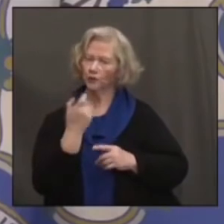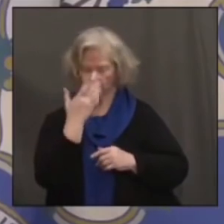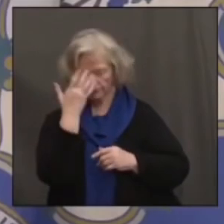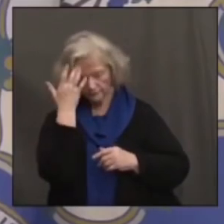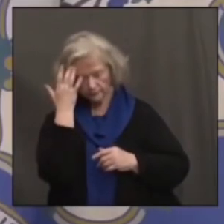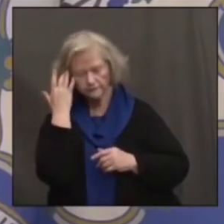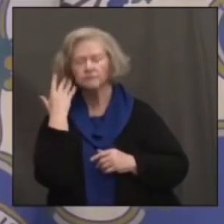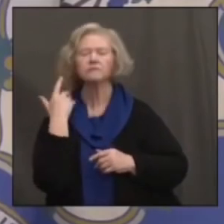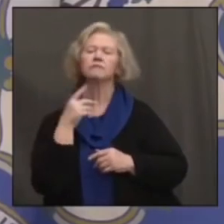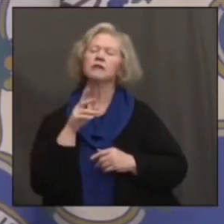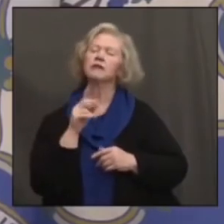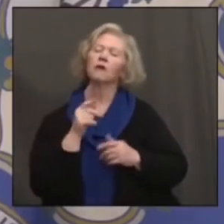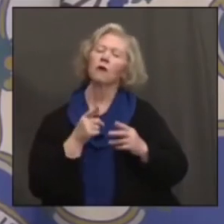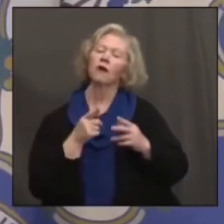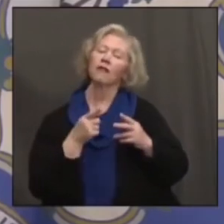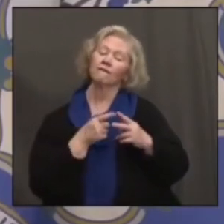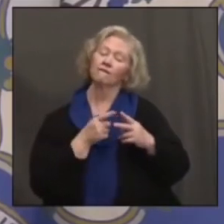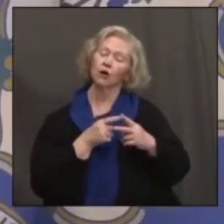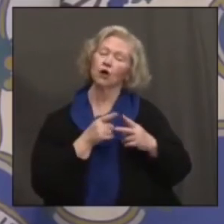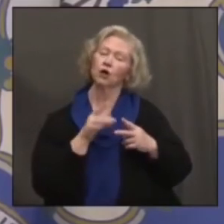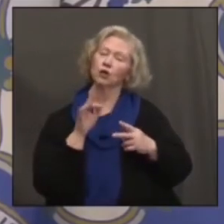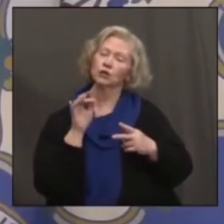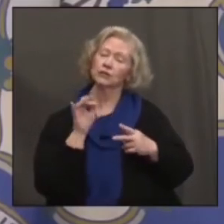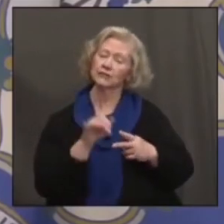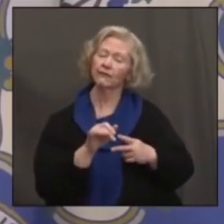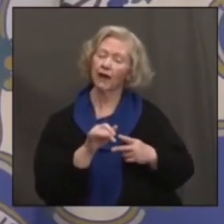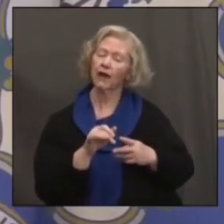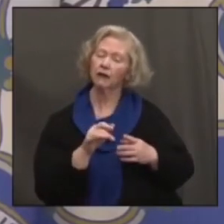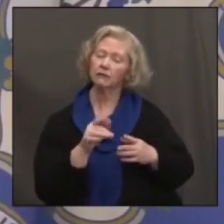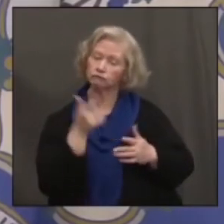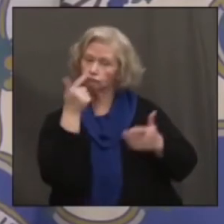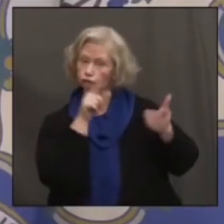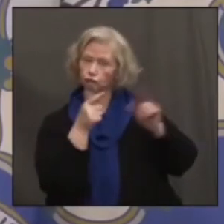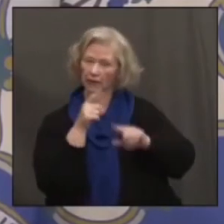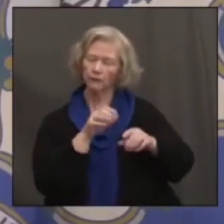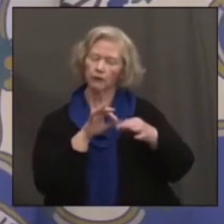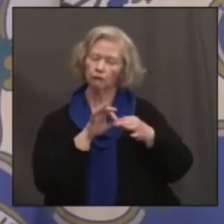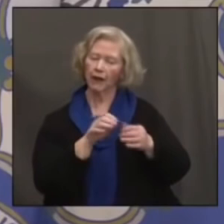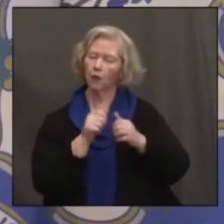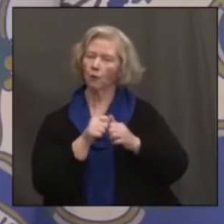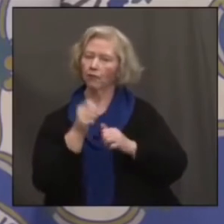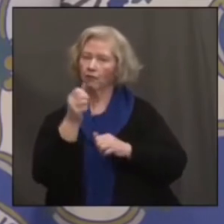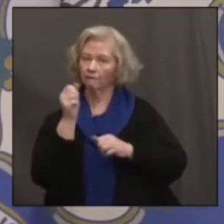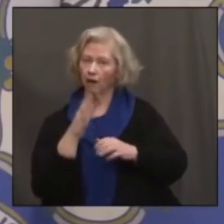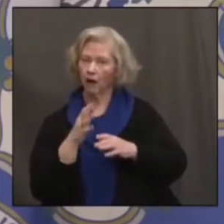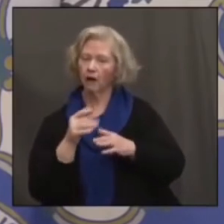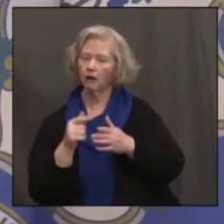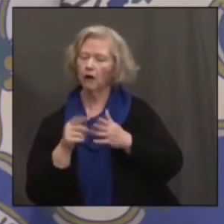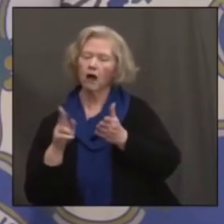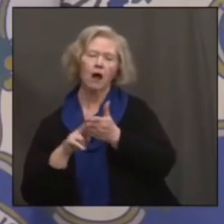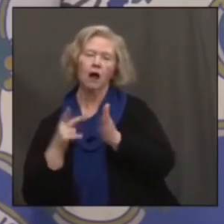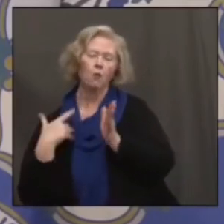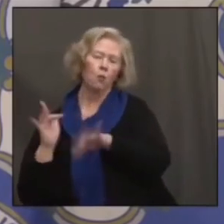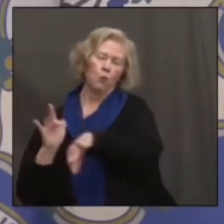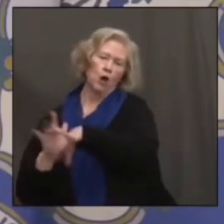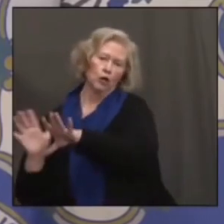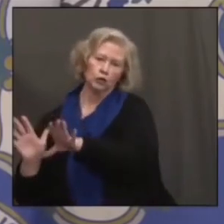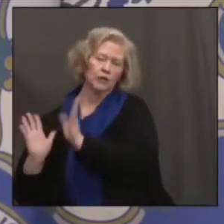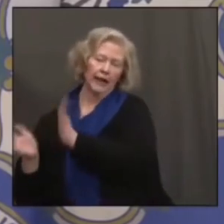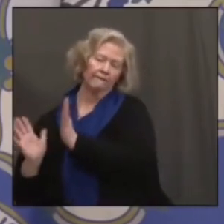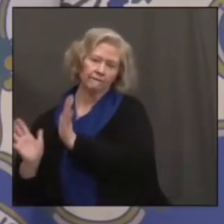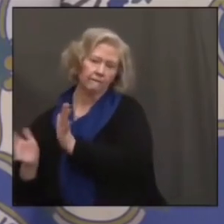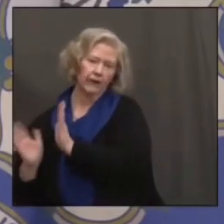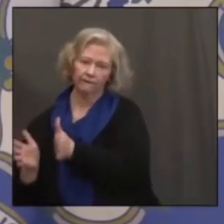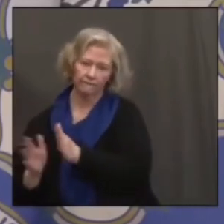no. We thought that the compact was working for the tribes in the state of Connecticut. We didn't really want to fool with that when it came to the